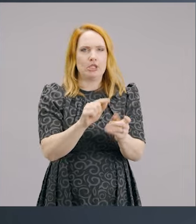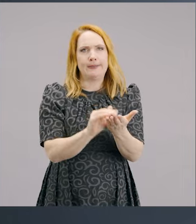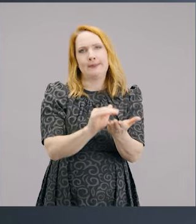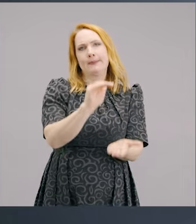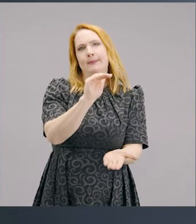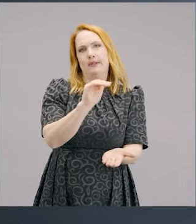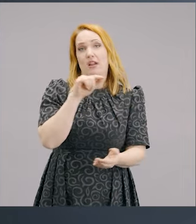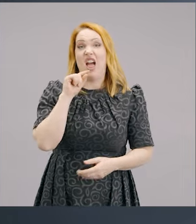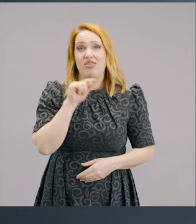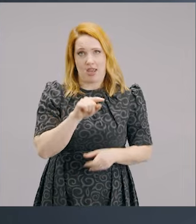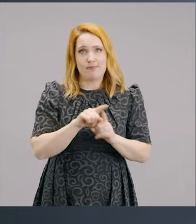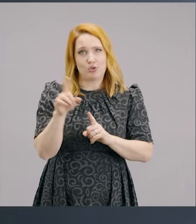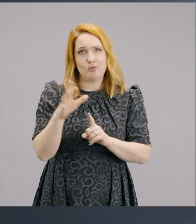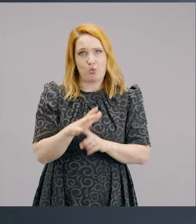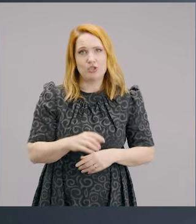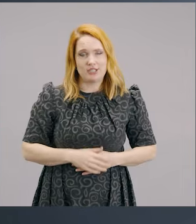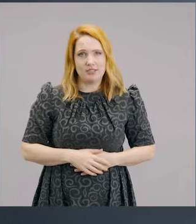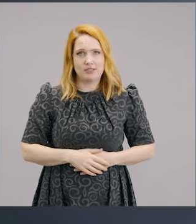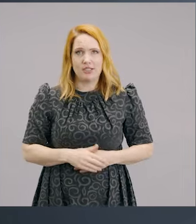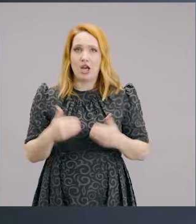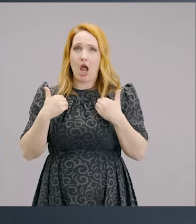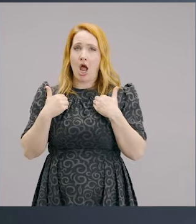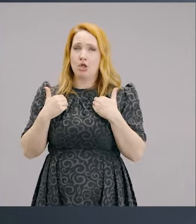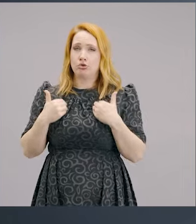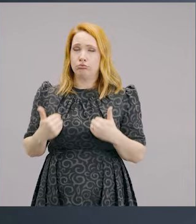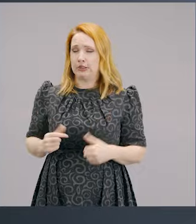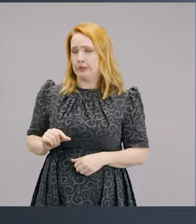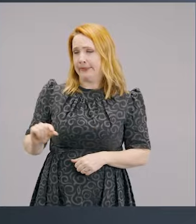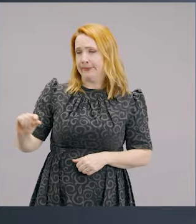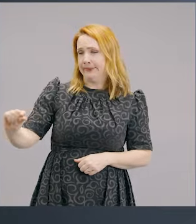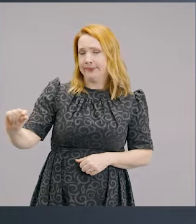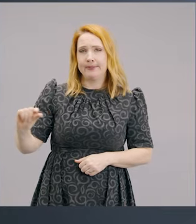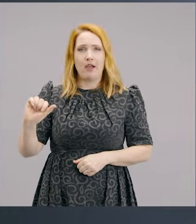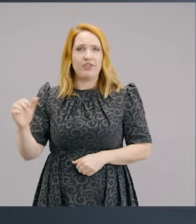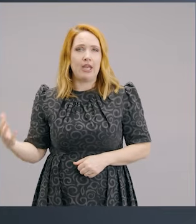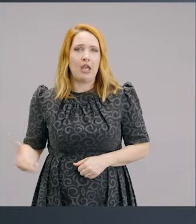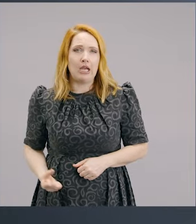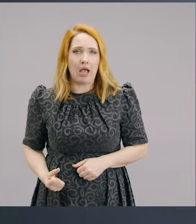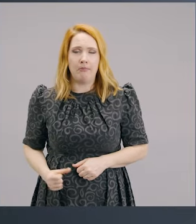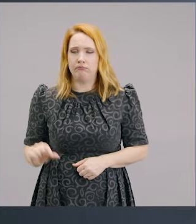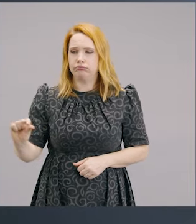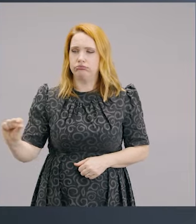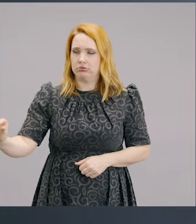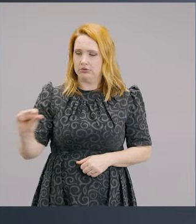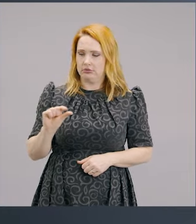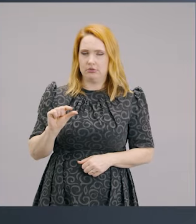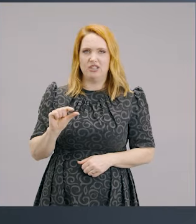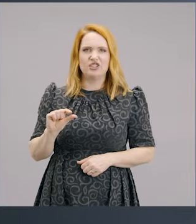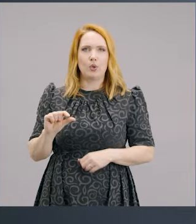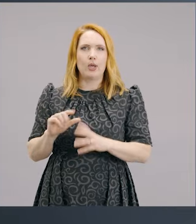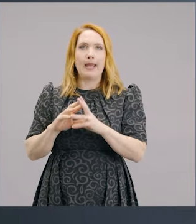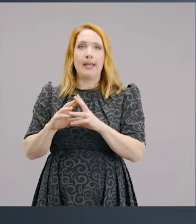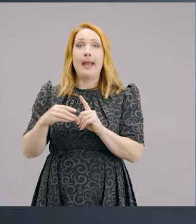That is the bit that sticks in my heart. The rich have given a tiny part of their surplus.